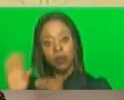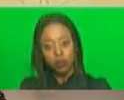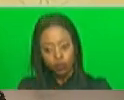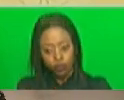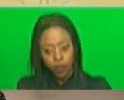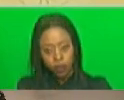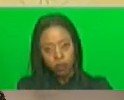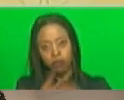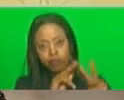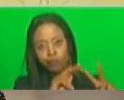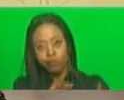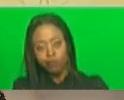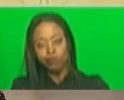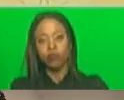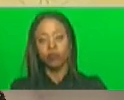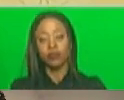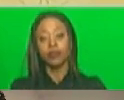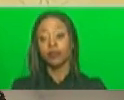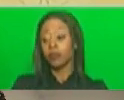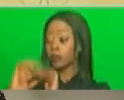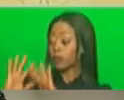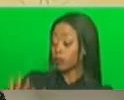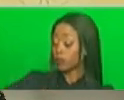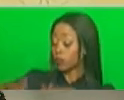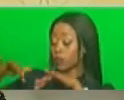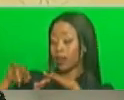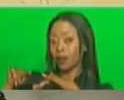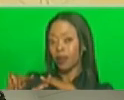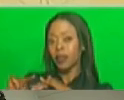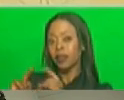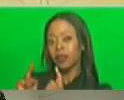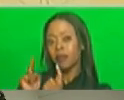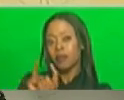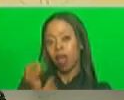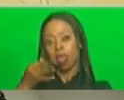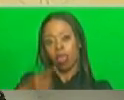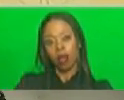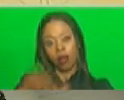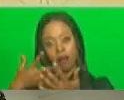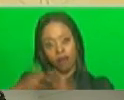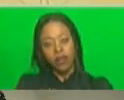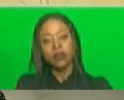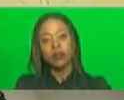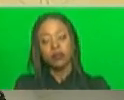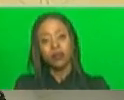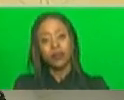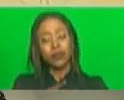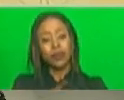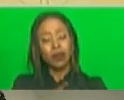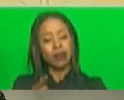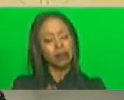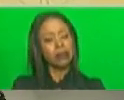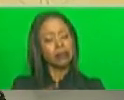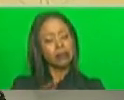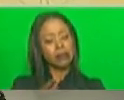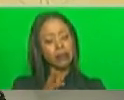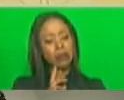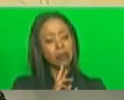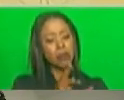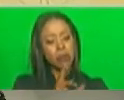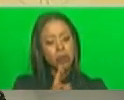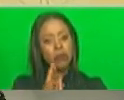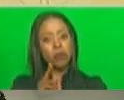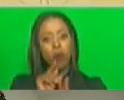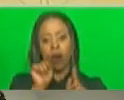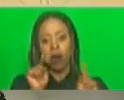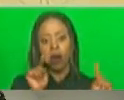the cabinet has met on three occasions to receive reports from these departments